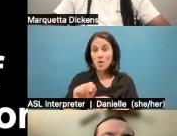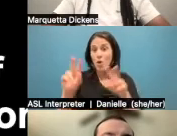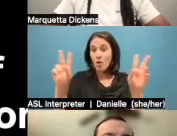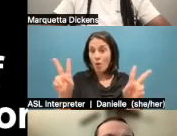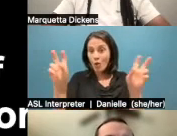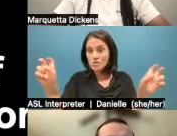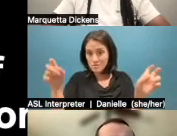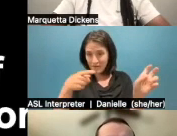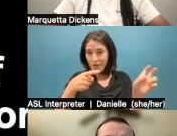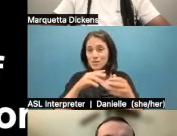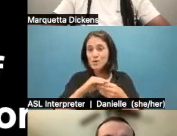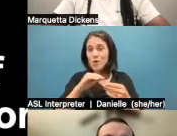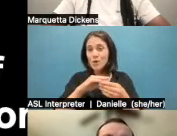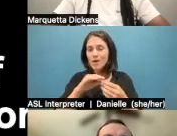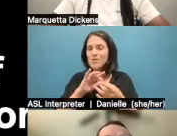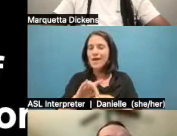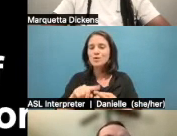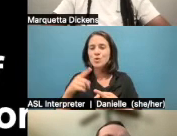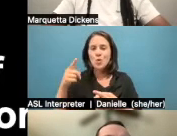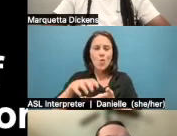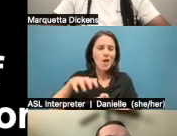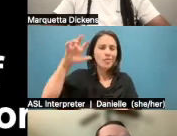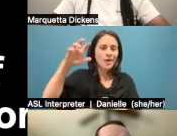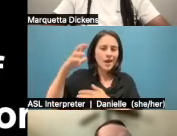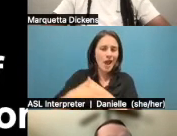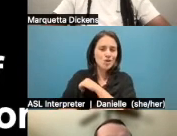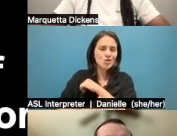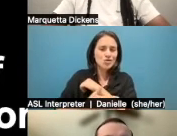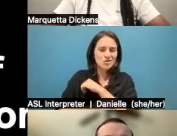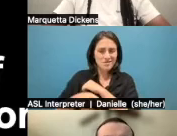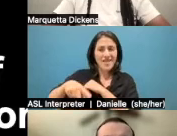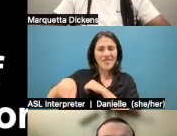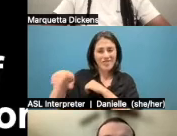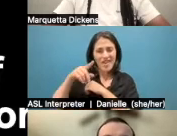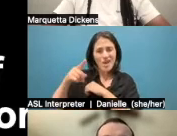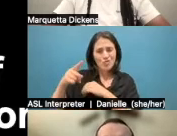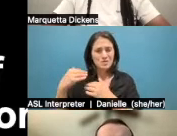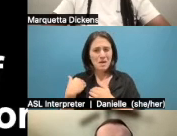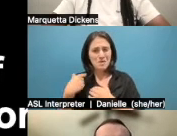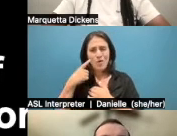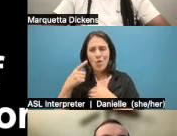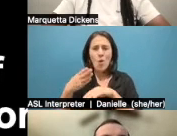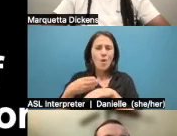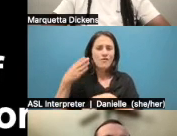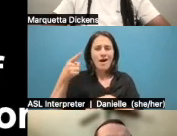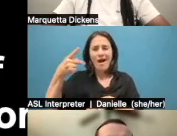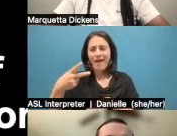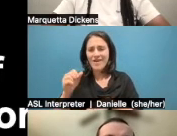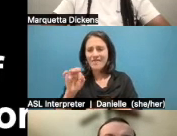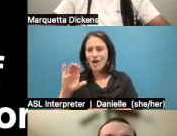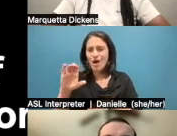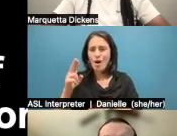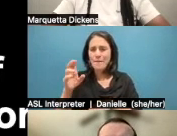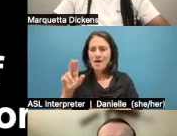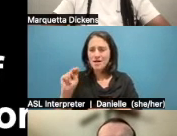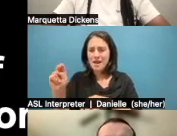that I wrote about how wealthy nations are responsible for more than half the modern carbon emissions, but climate change began on the plantation. You know, caught and picked by